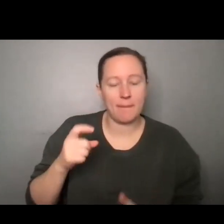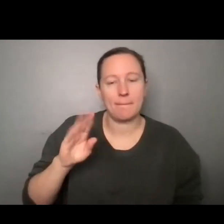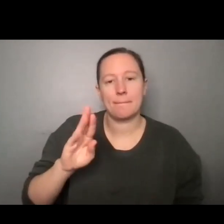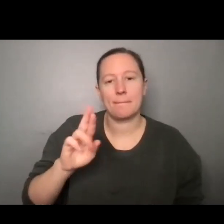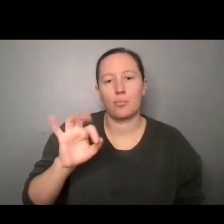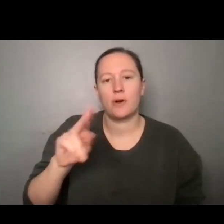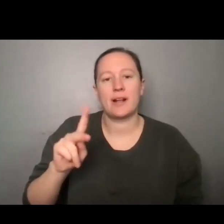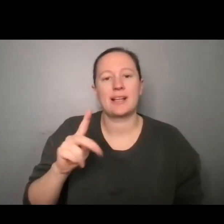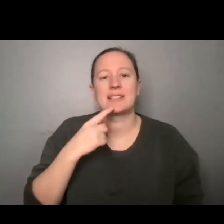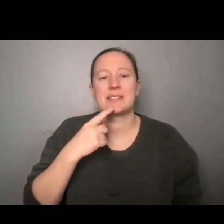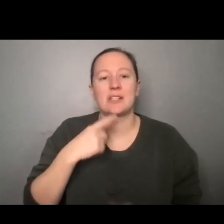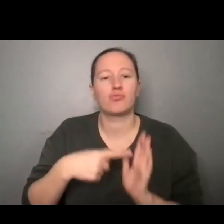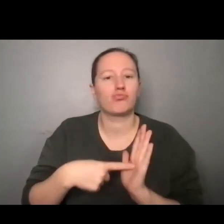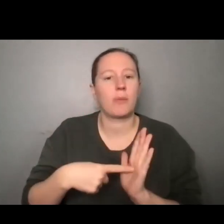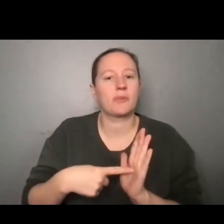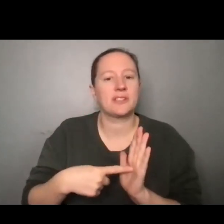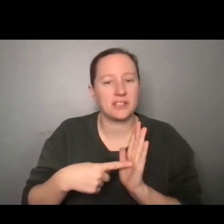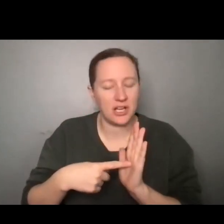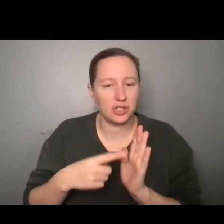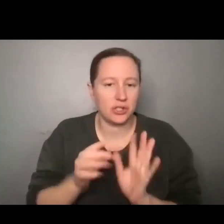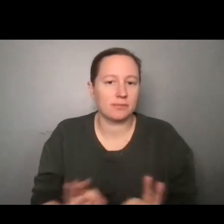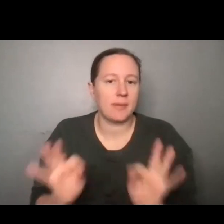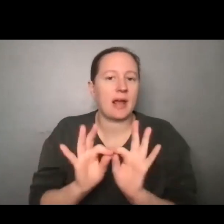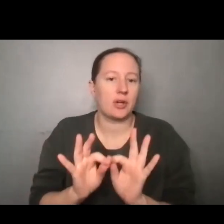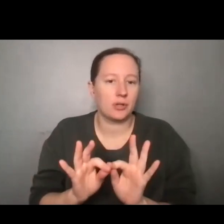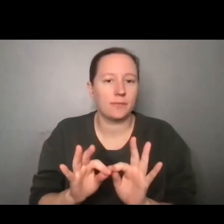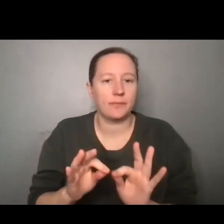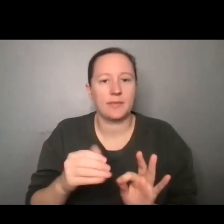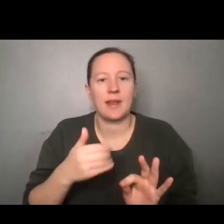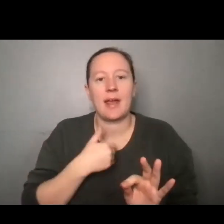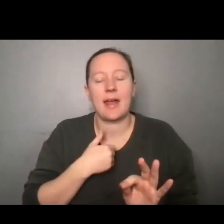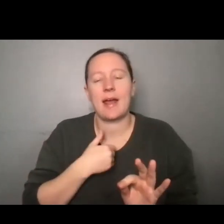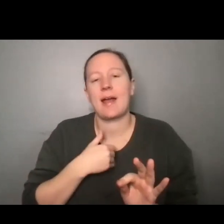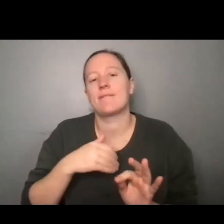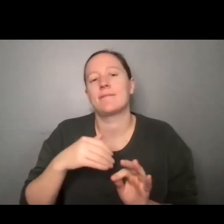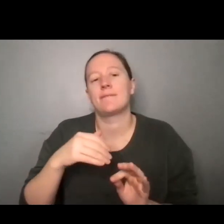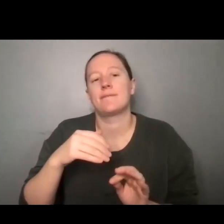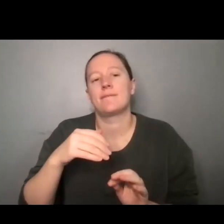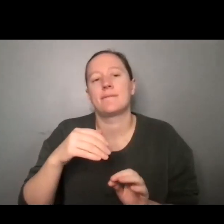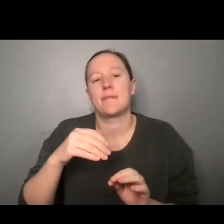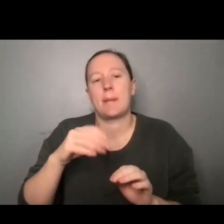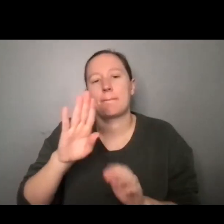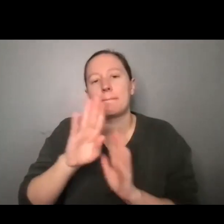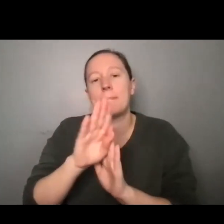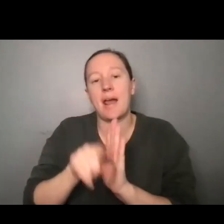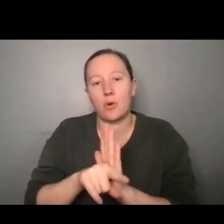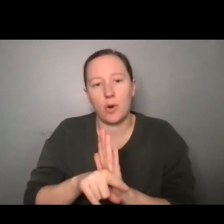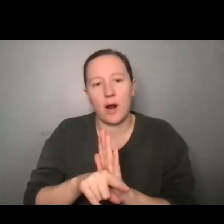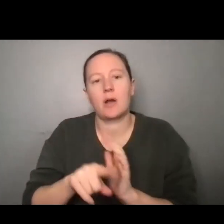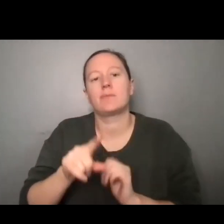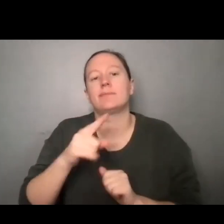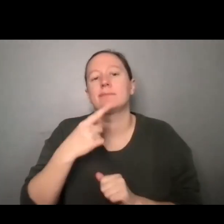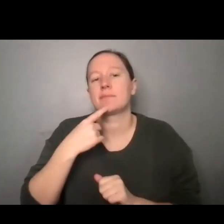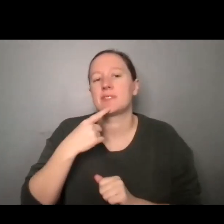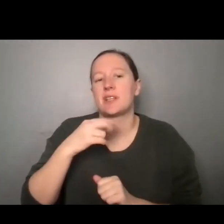Matters. And I have a virtual background behind me with the RespectAbility logo in yellow and white.